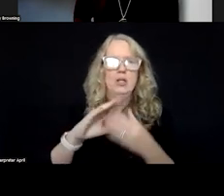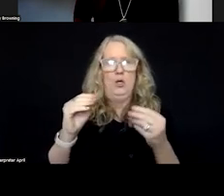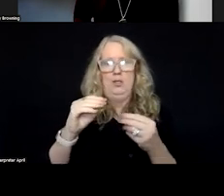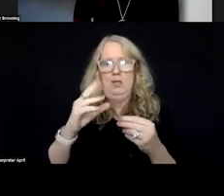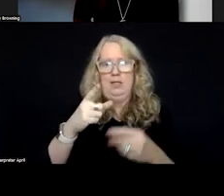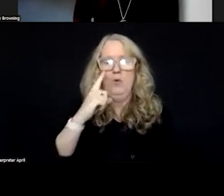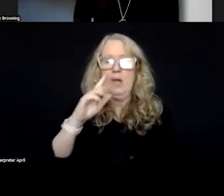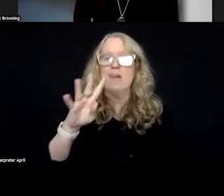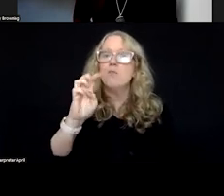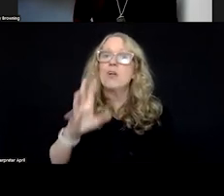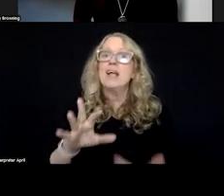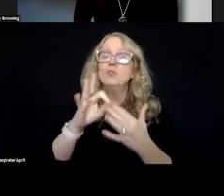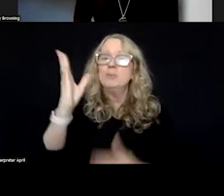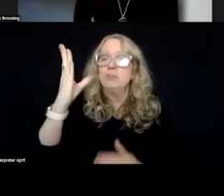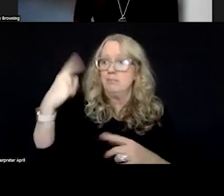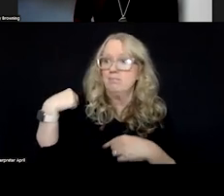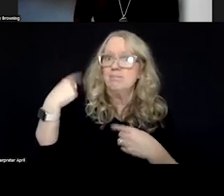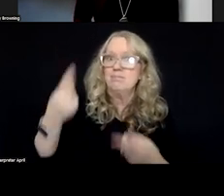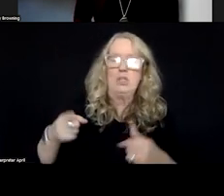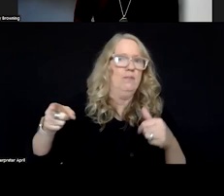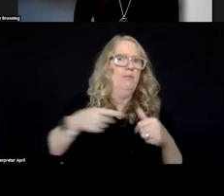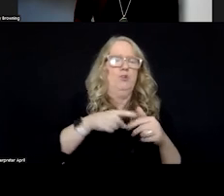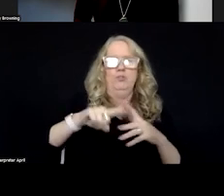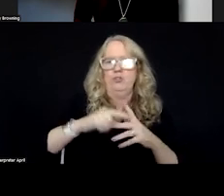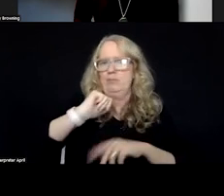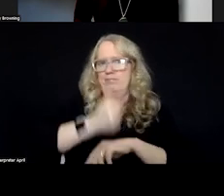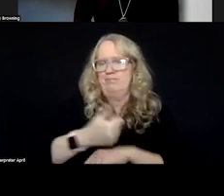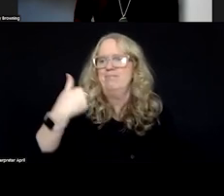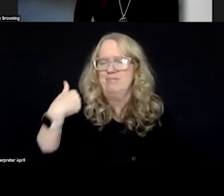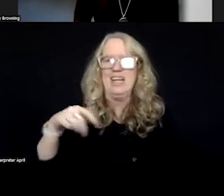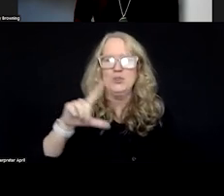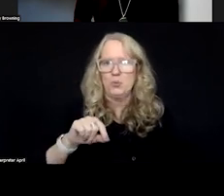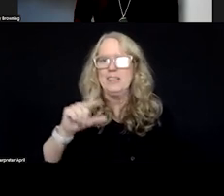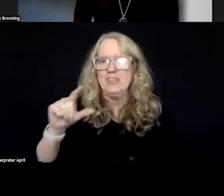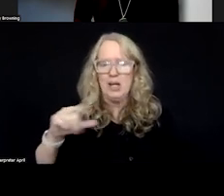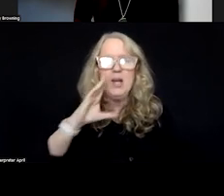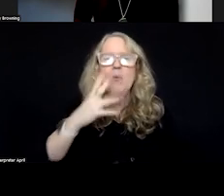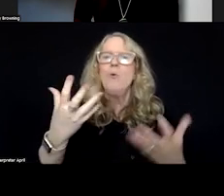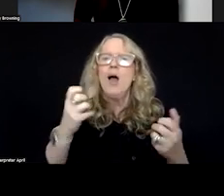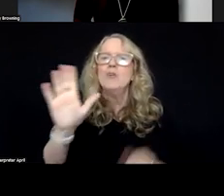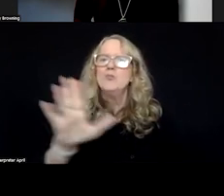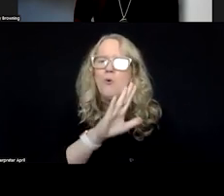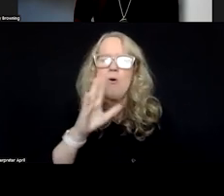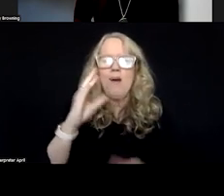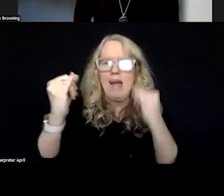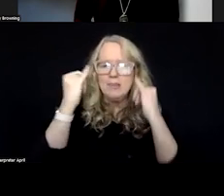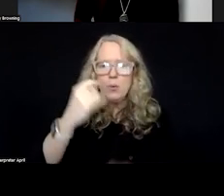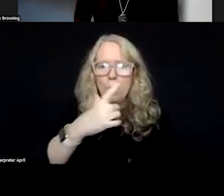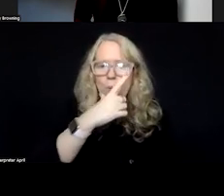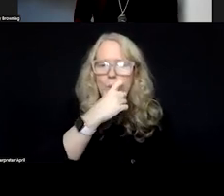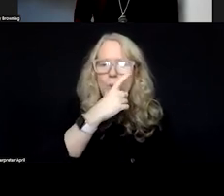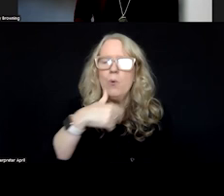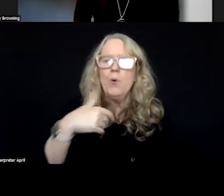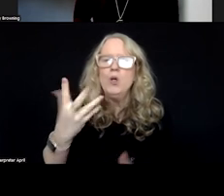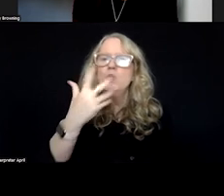unique speakers since the crisis jam launched in 2020. And we're always looking for your ideas about who would be a good